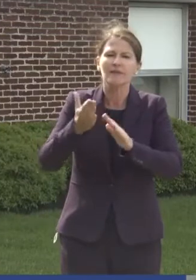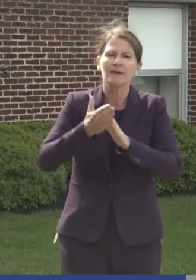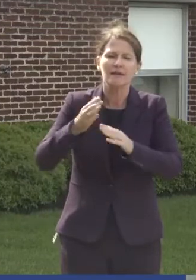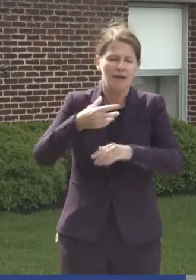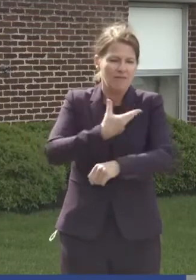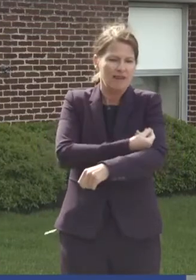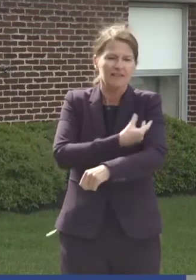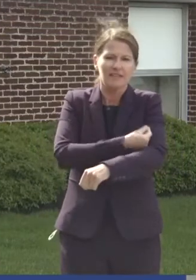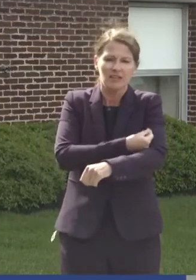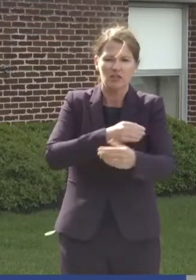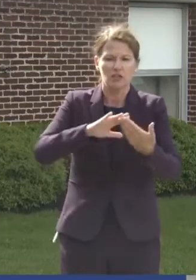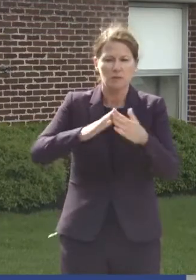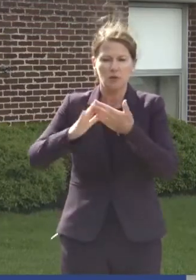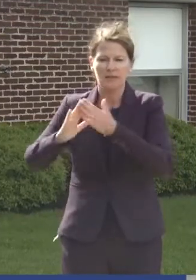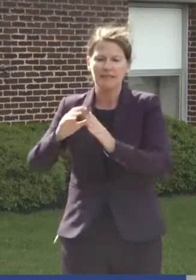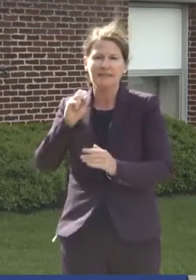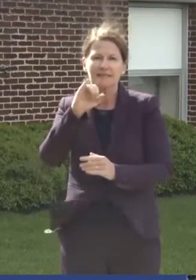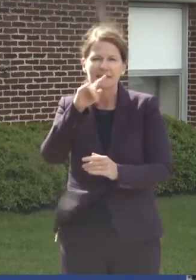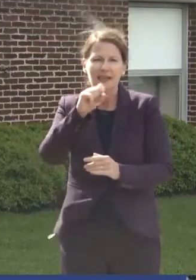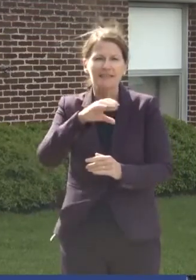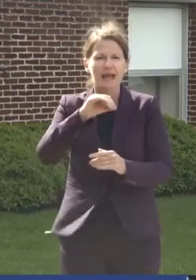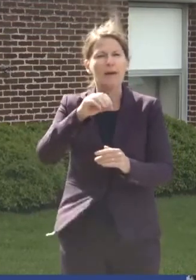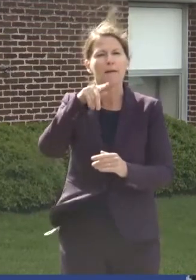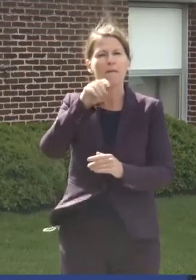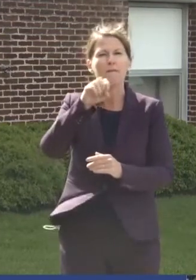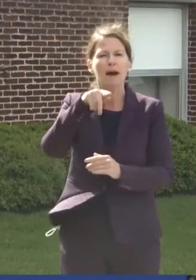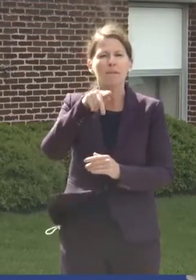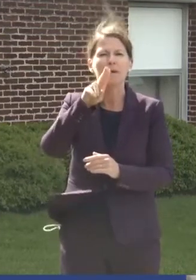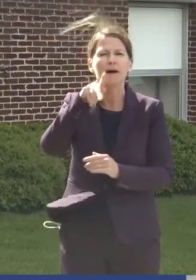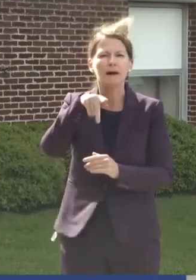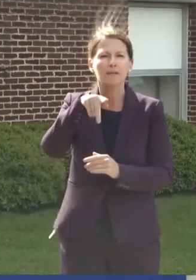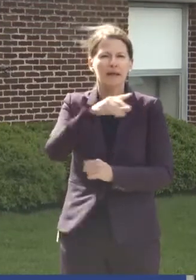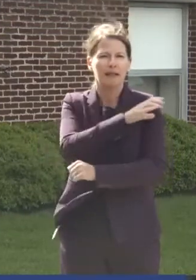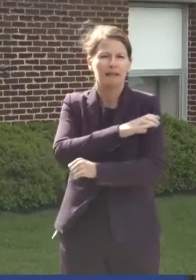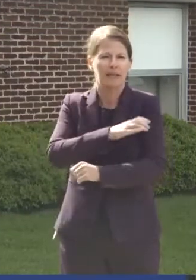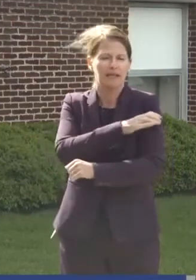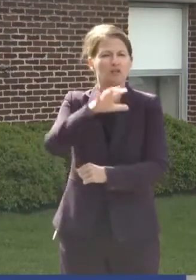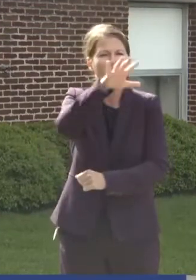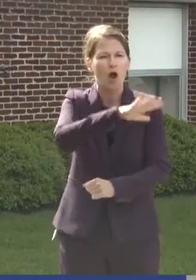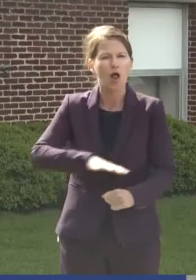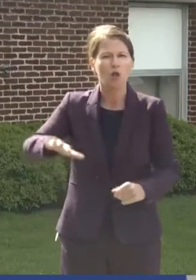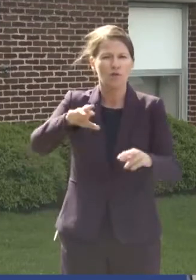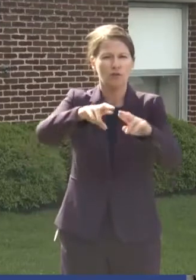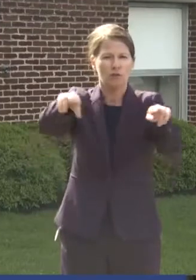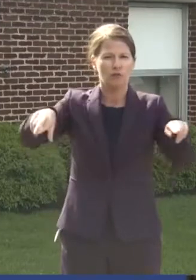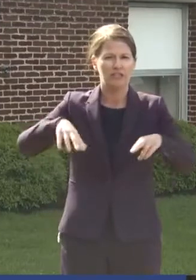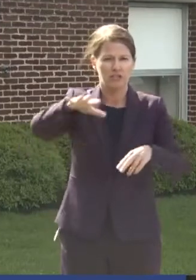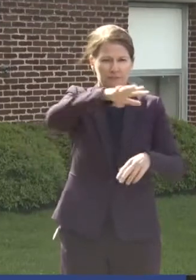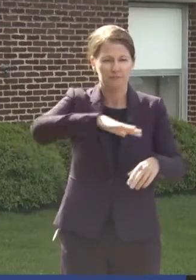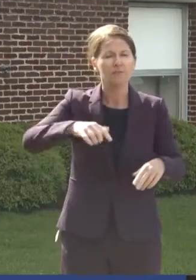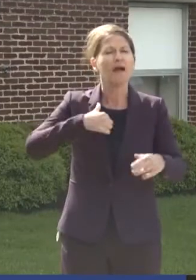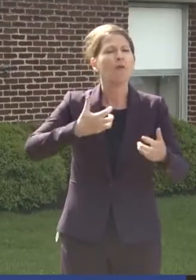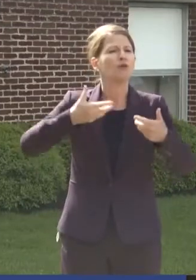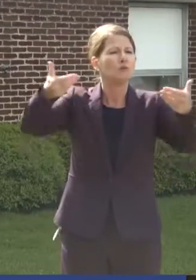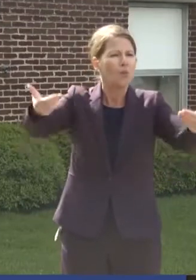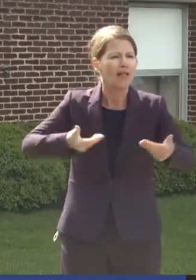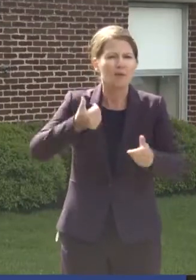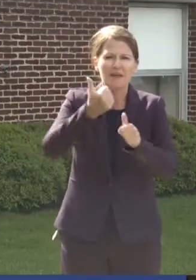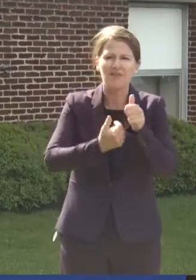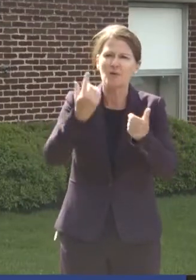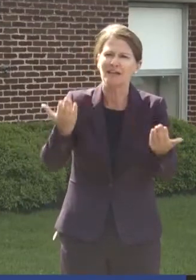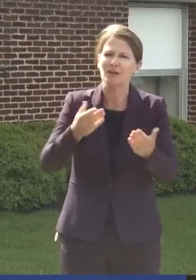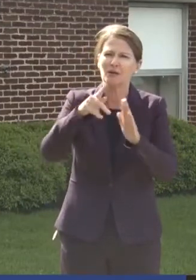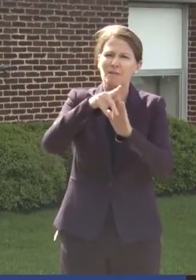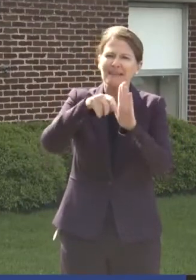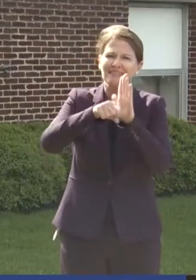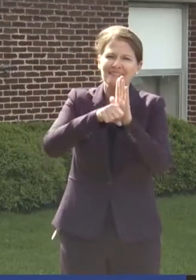up community vaccination sites and pop up clinics across our region. I'd like to welcome everyone to Penn State